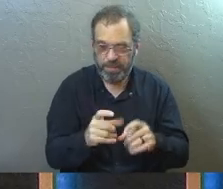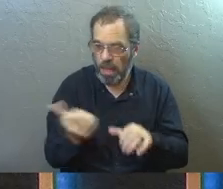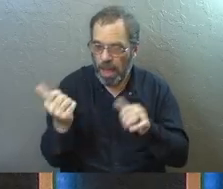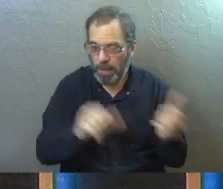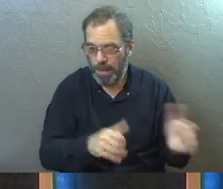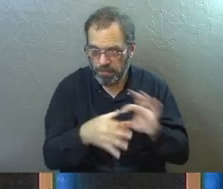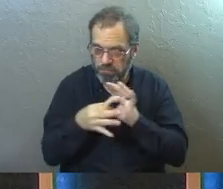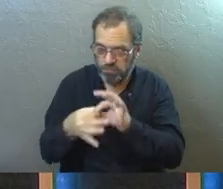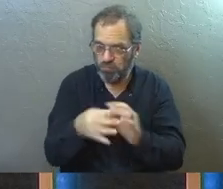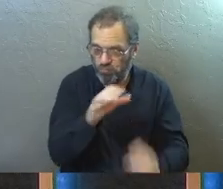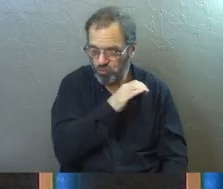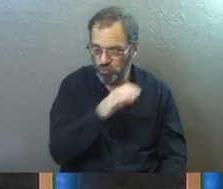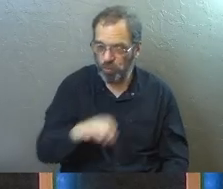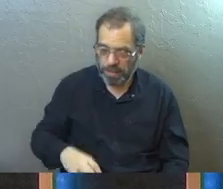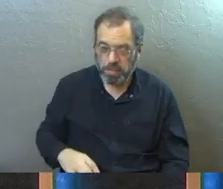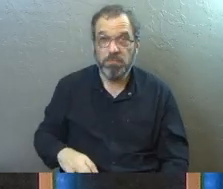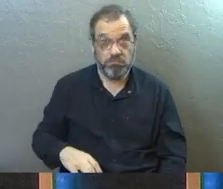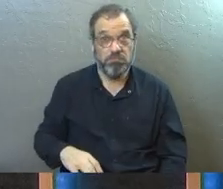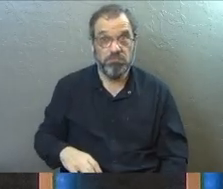Baptism unites us to Christ.